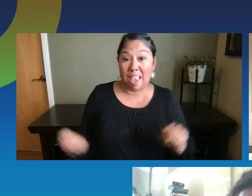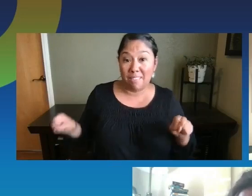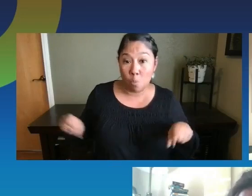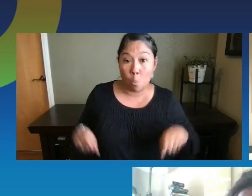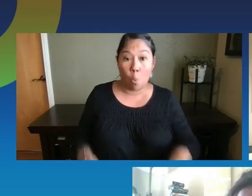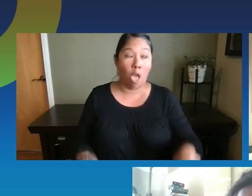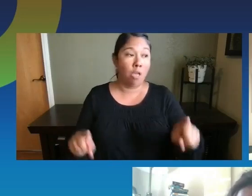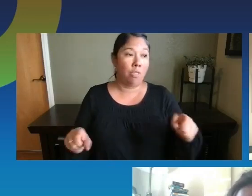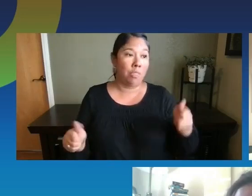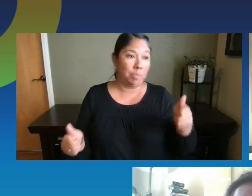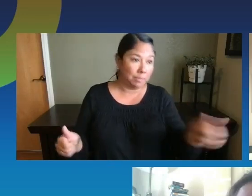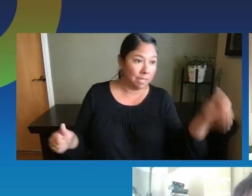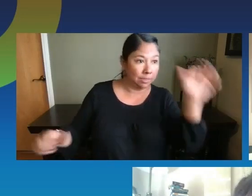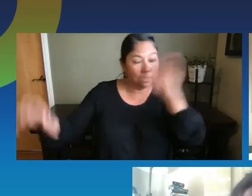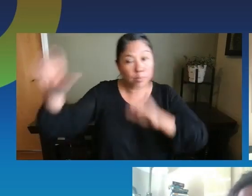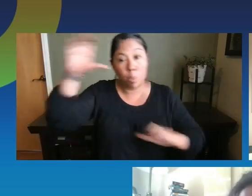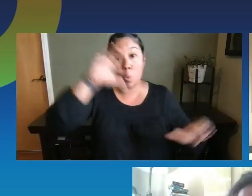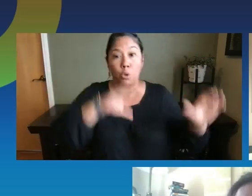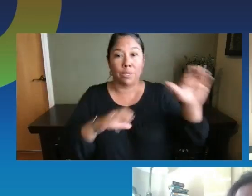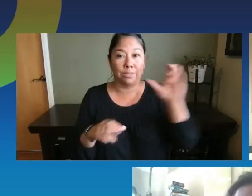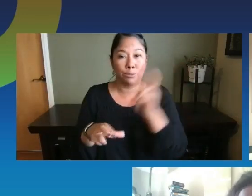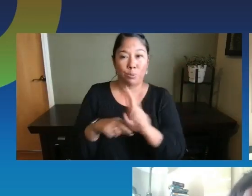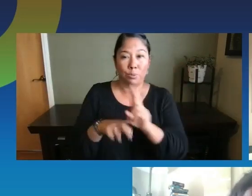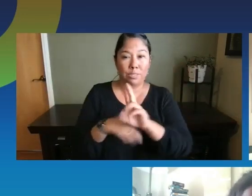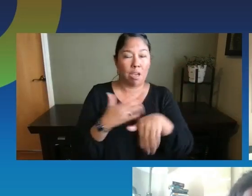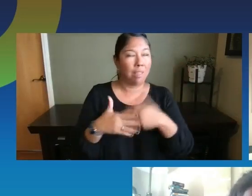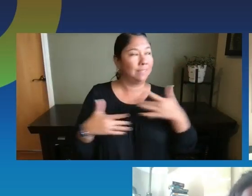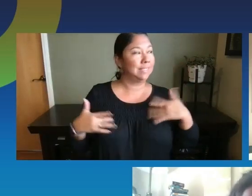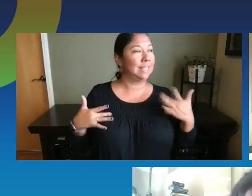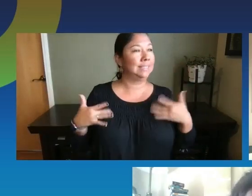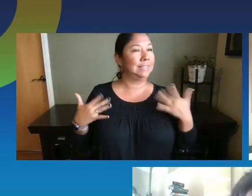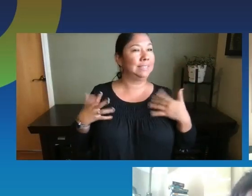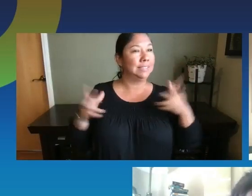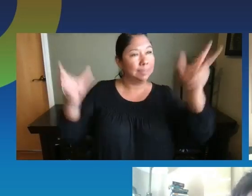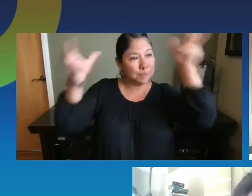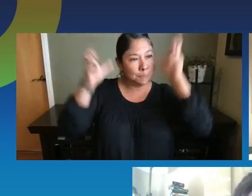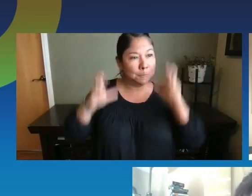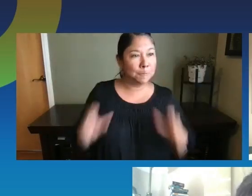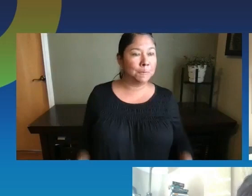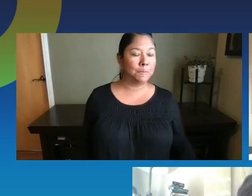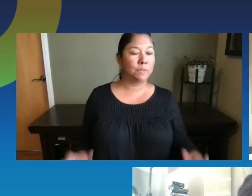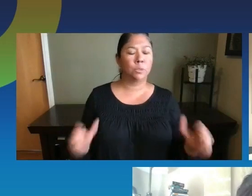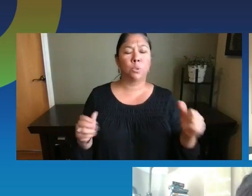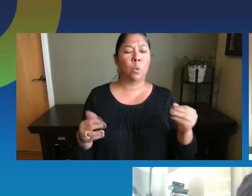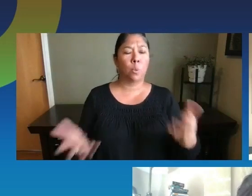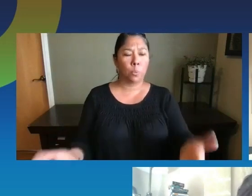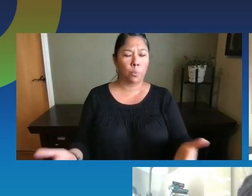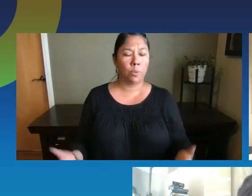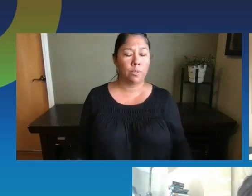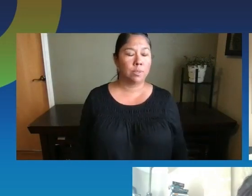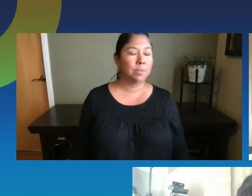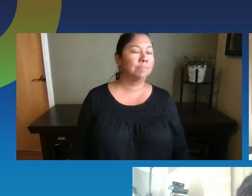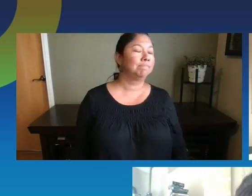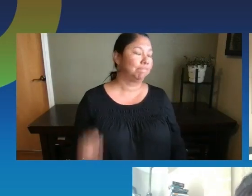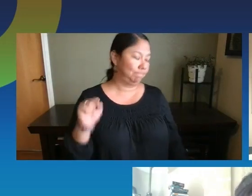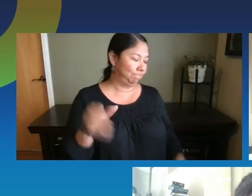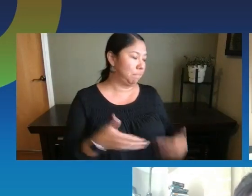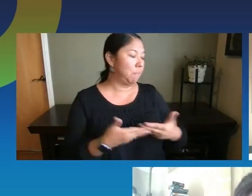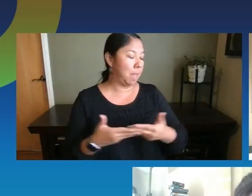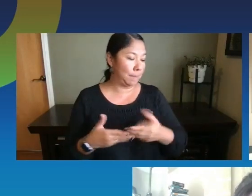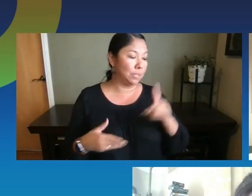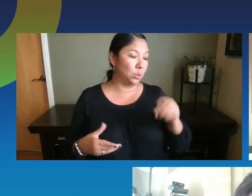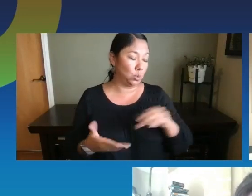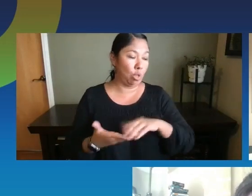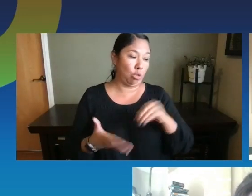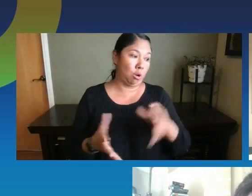exploring, um, using all of their senses. Mm-hmm. Uh, so, yeah. Yeah, so babies do learn a lot.